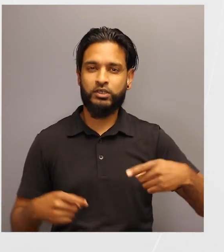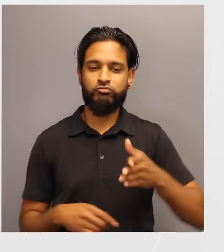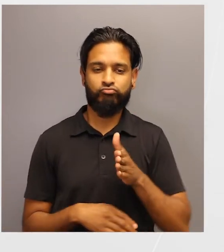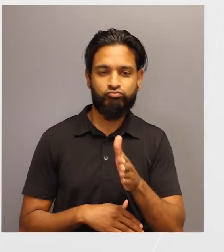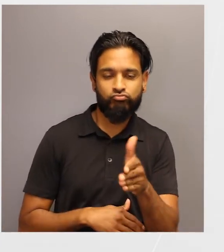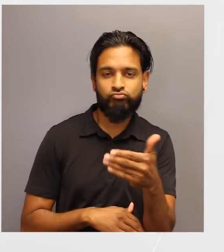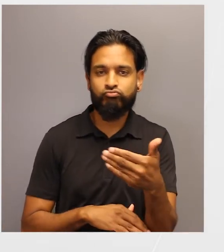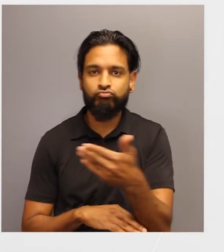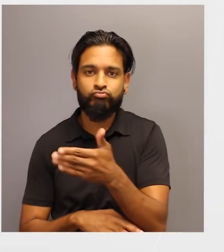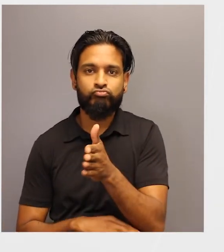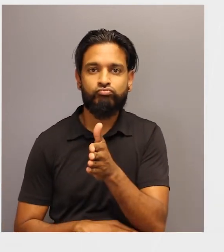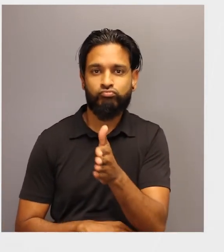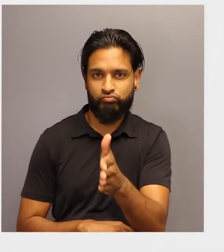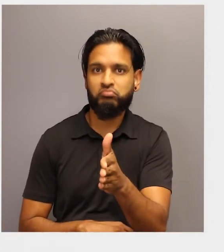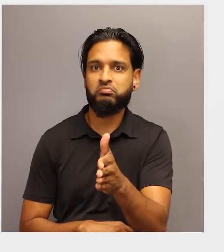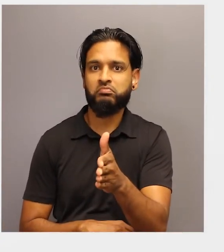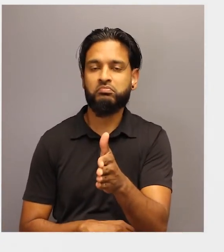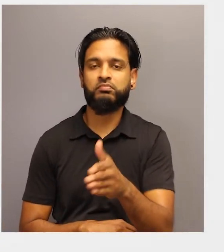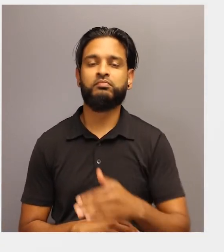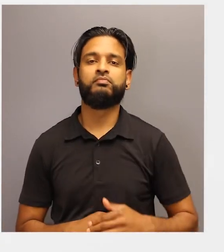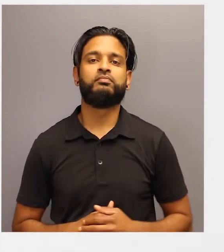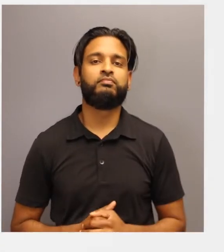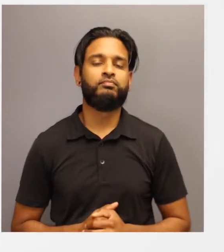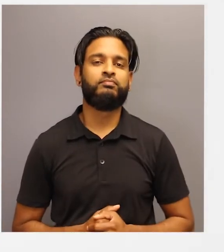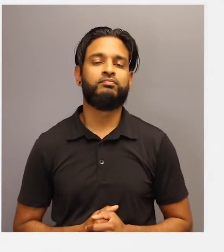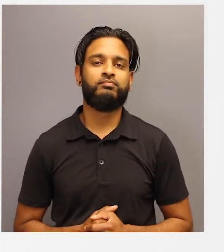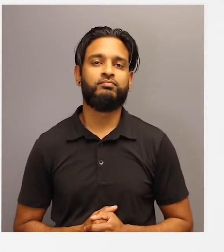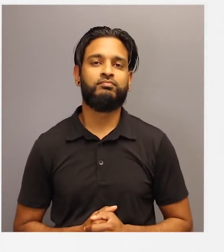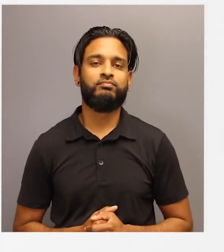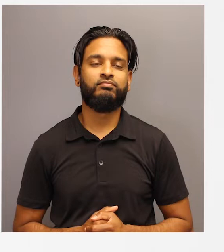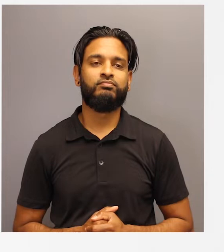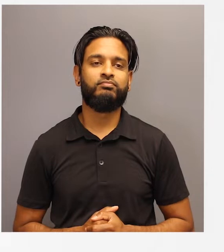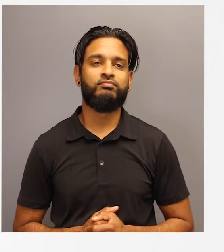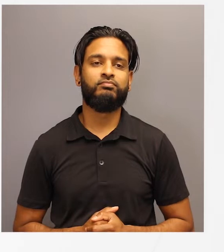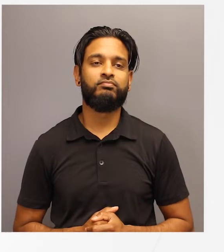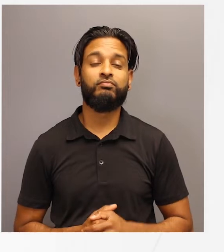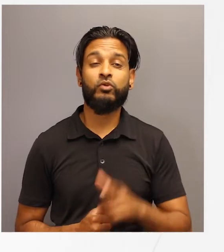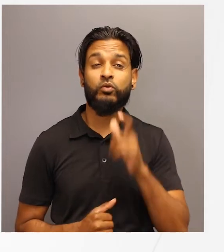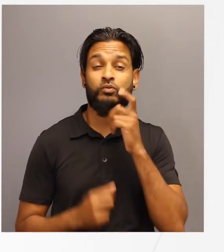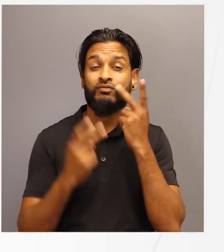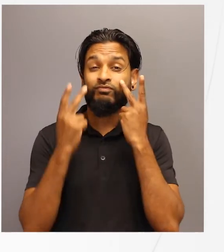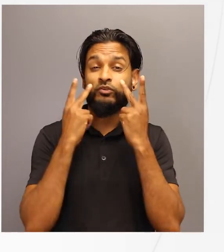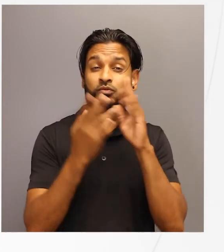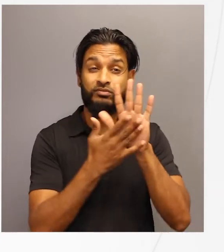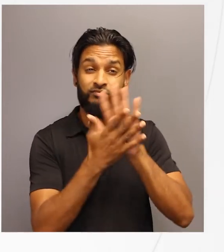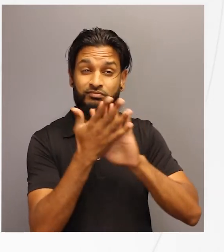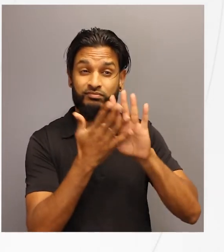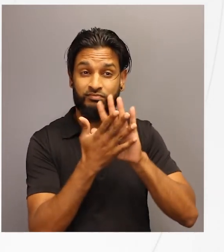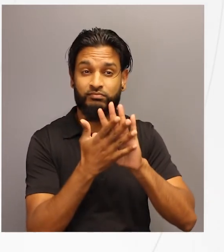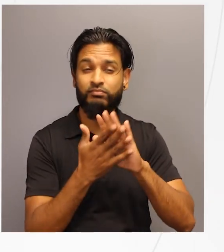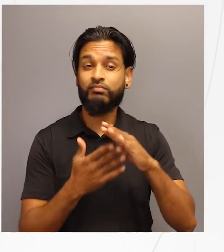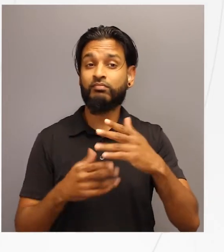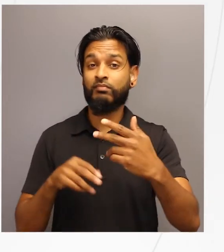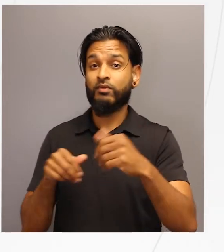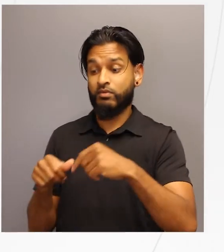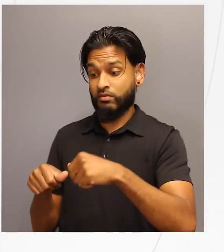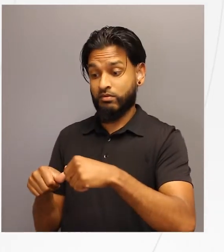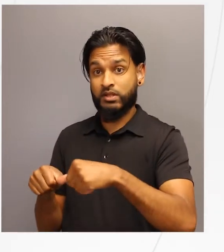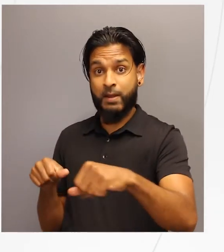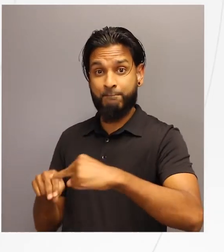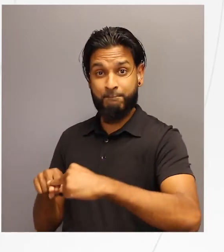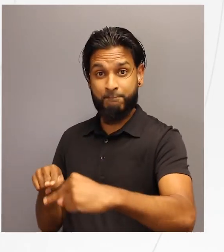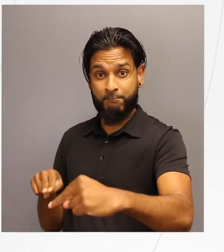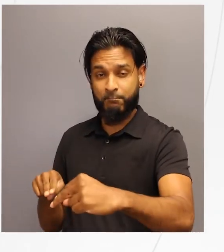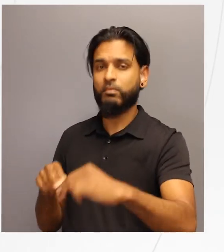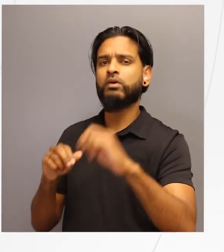any turns or obstacles. To accommodate students with visual impairments, the edges of the course can be designated with rope or